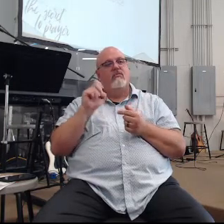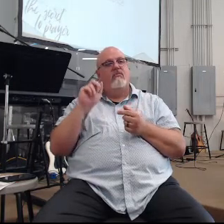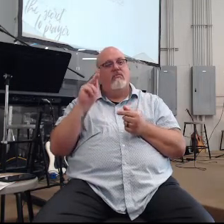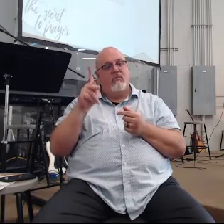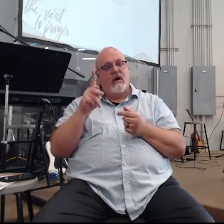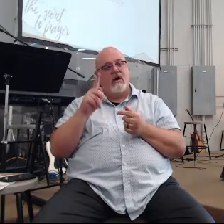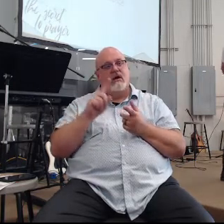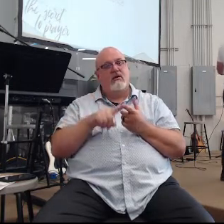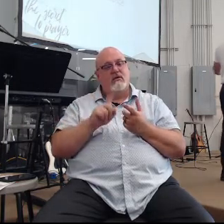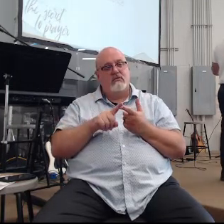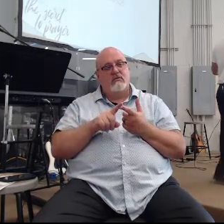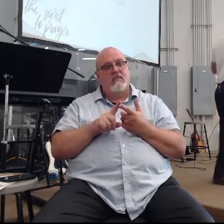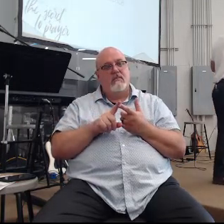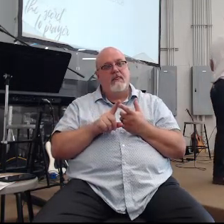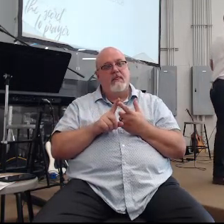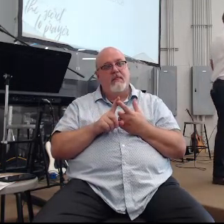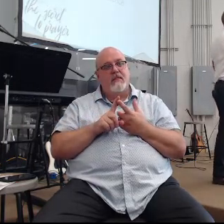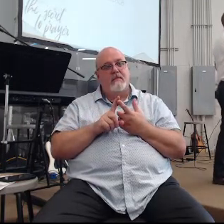to even